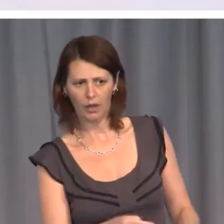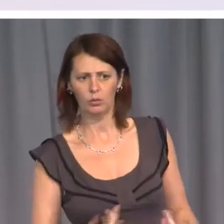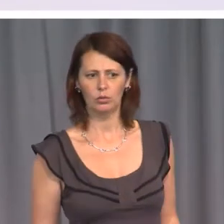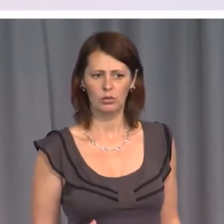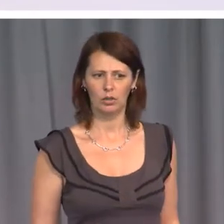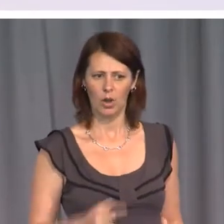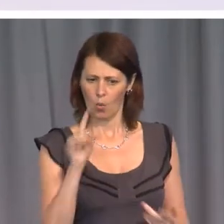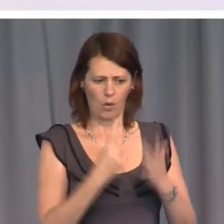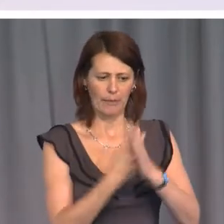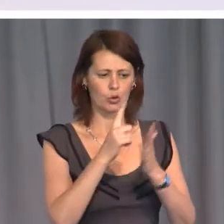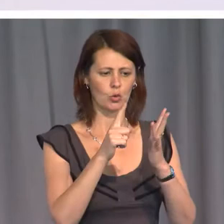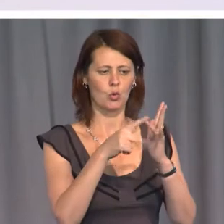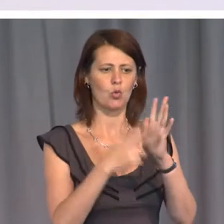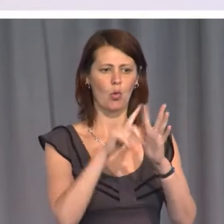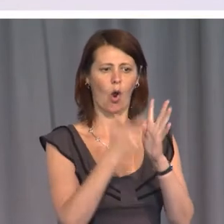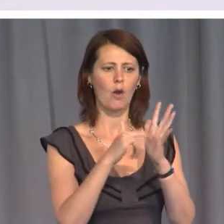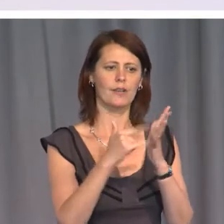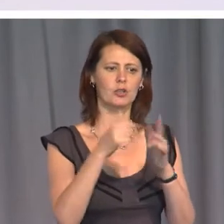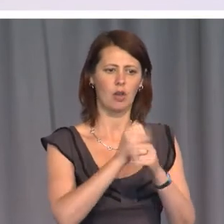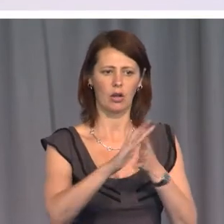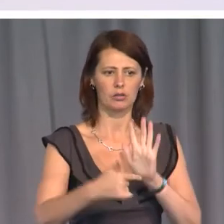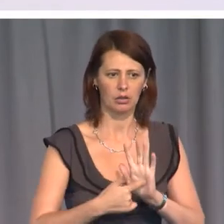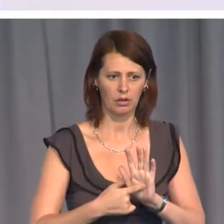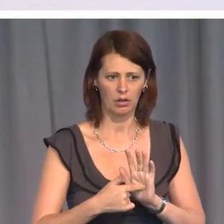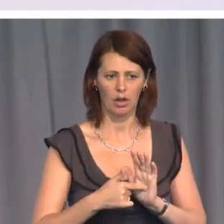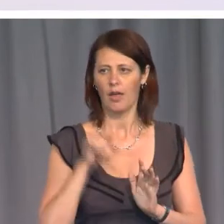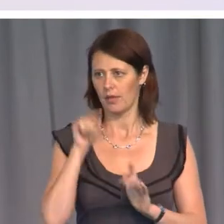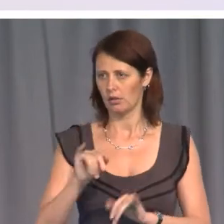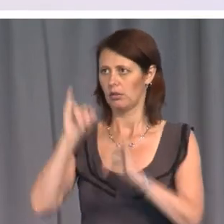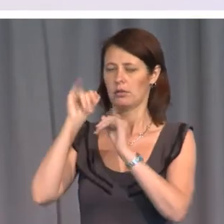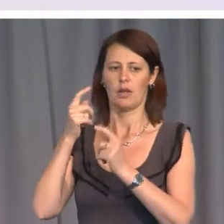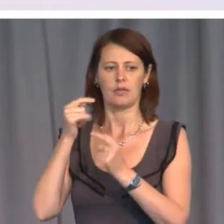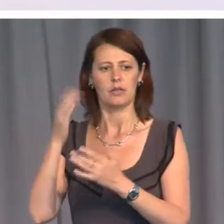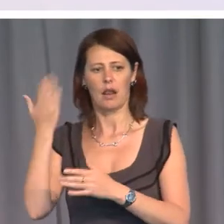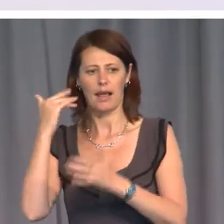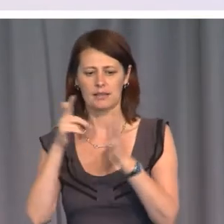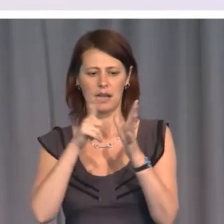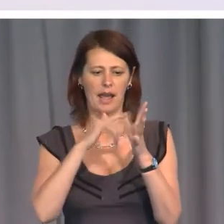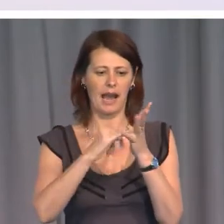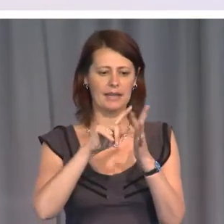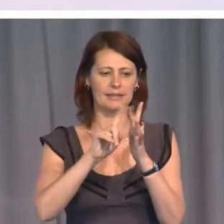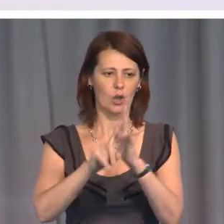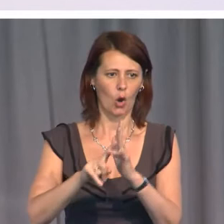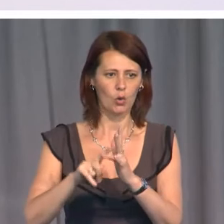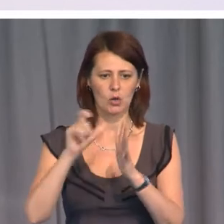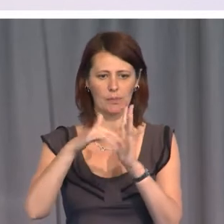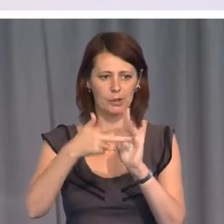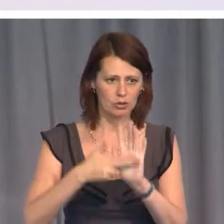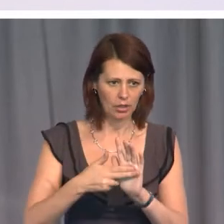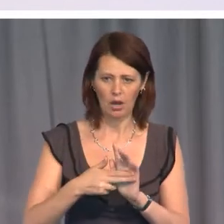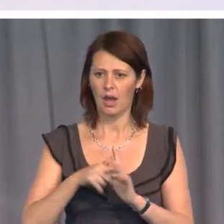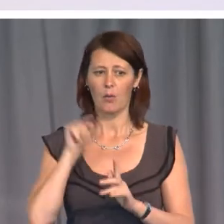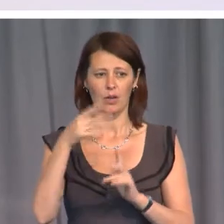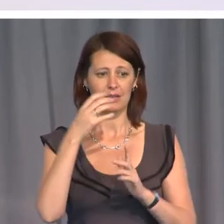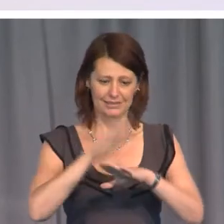Oh, we set up a great oversight after the last ASIO bungle, after the Hope Commission. We set up an Inspector